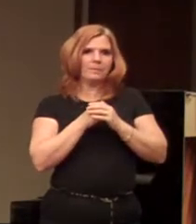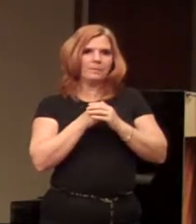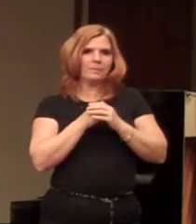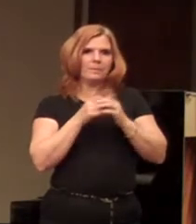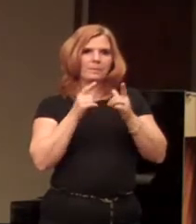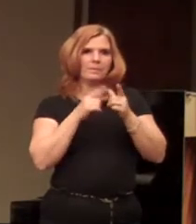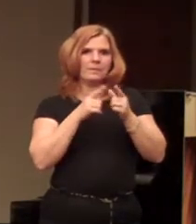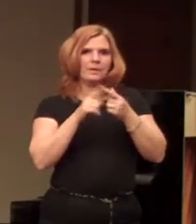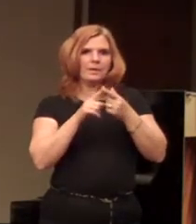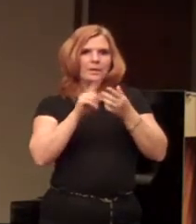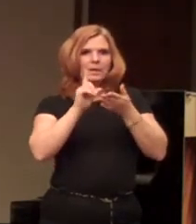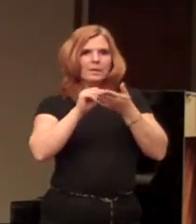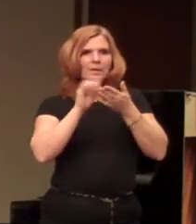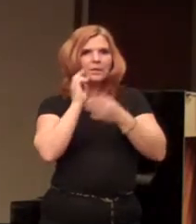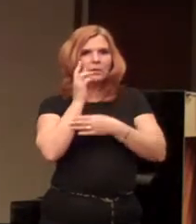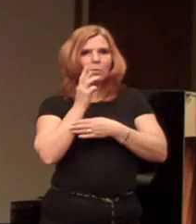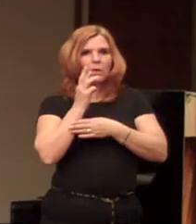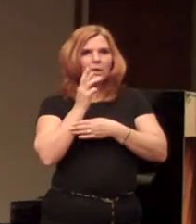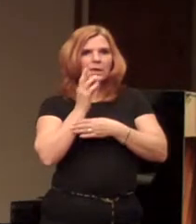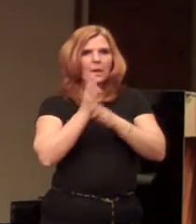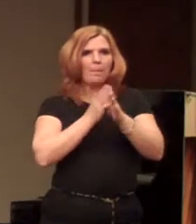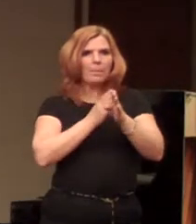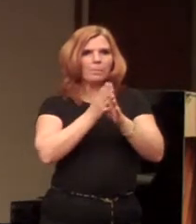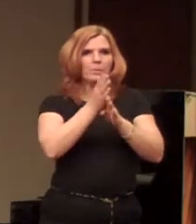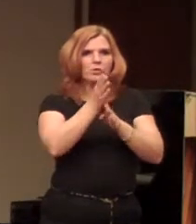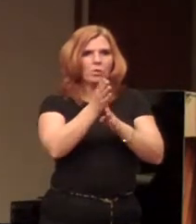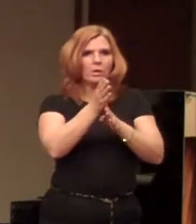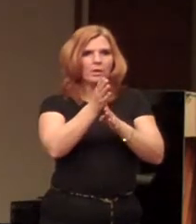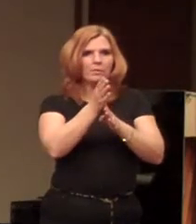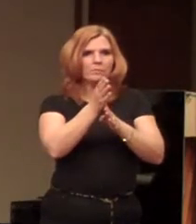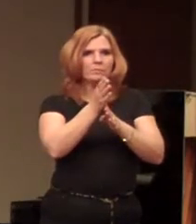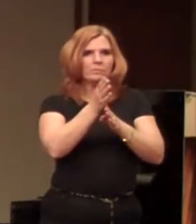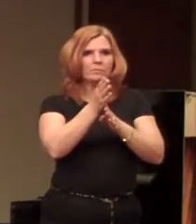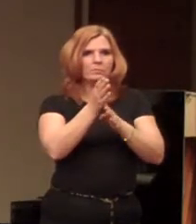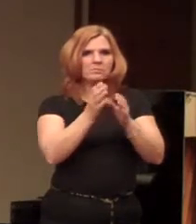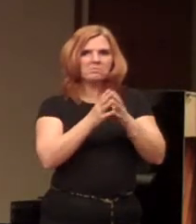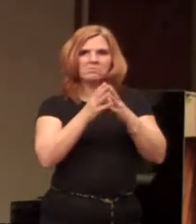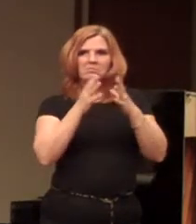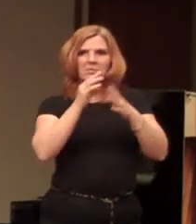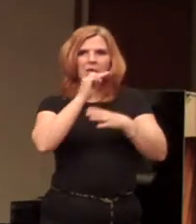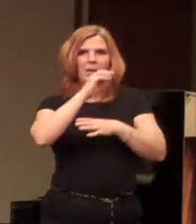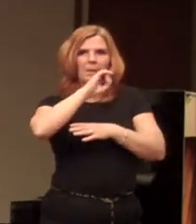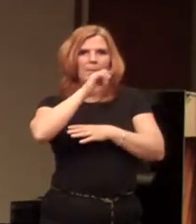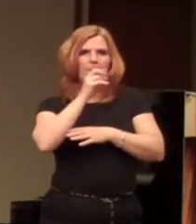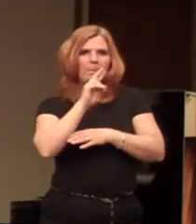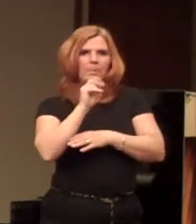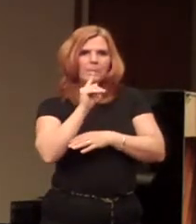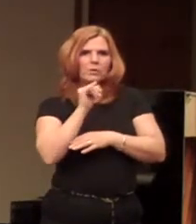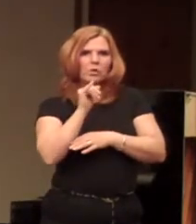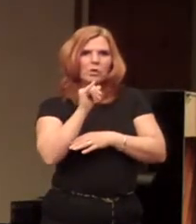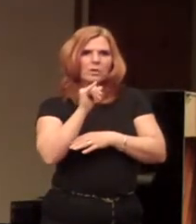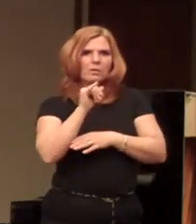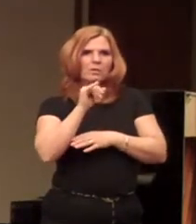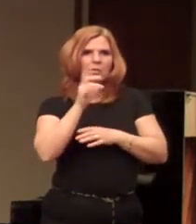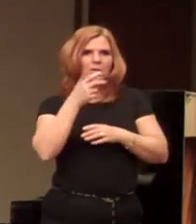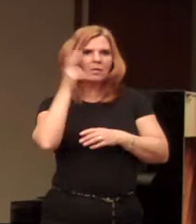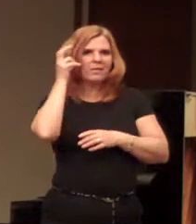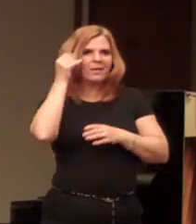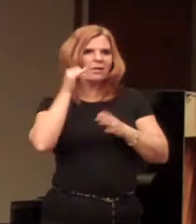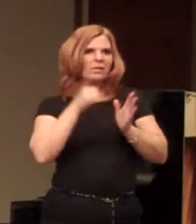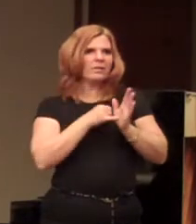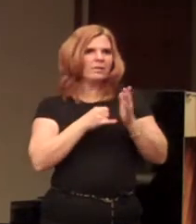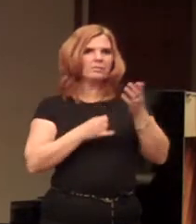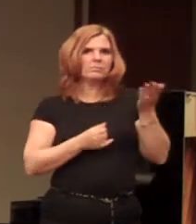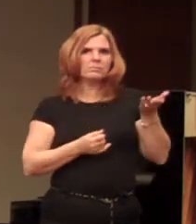And there was a paper called The Wheeling Majority. It's a wonderful paper. You ever hear of it? Anybody ever hear of The Wheeling